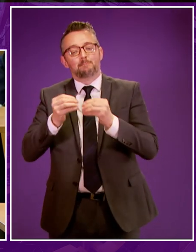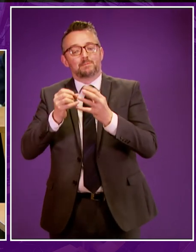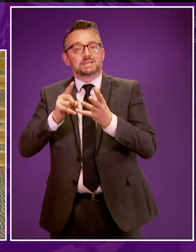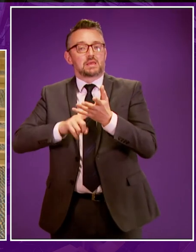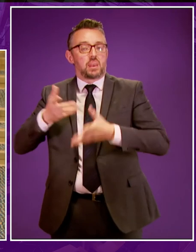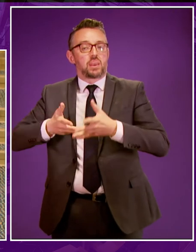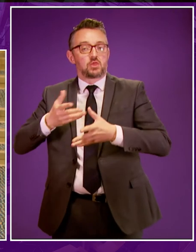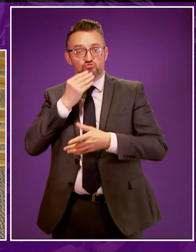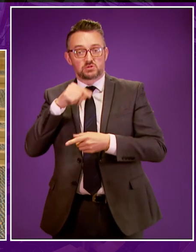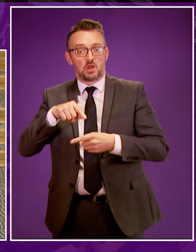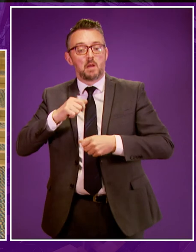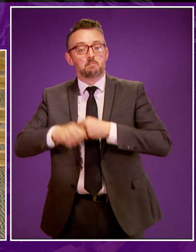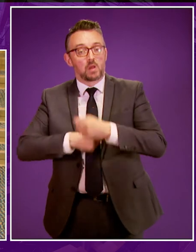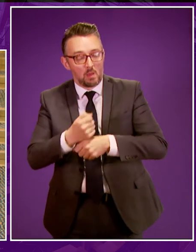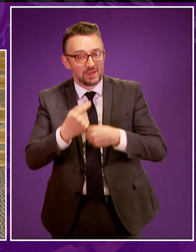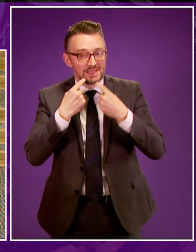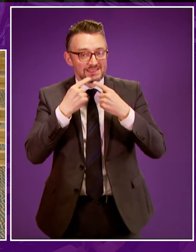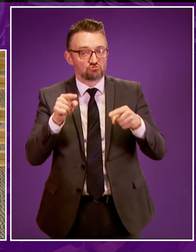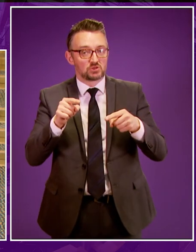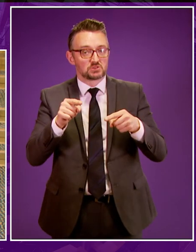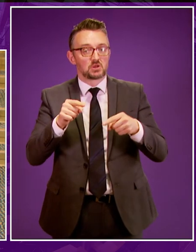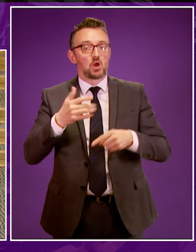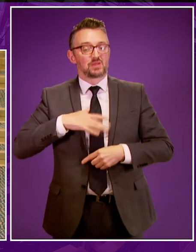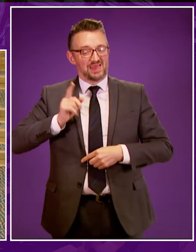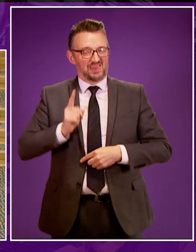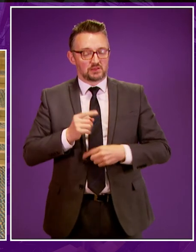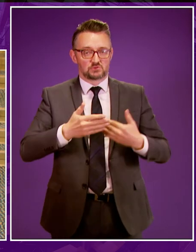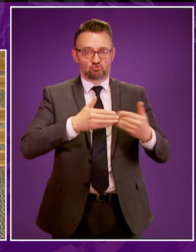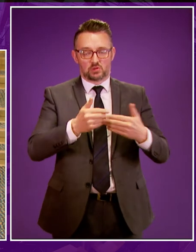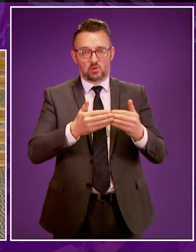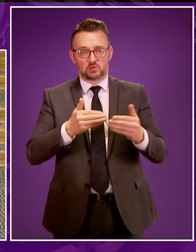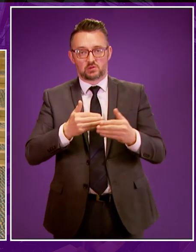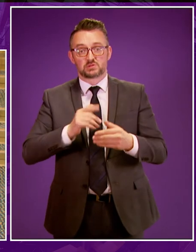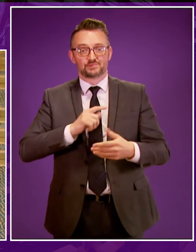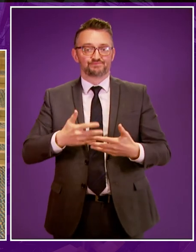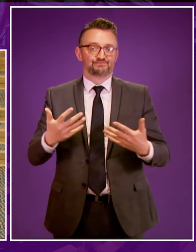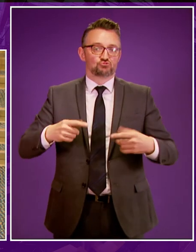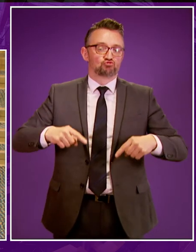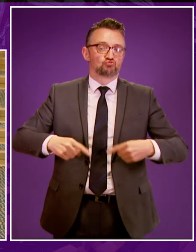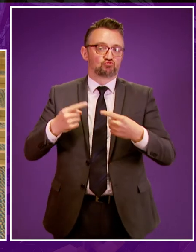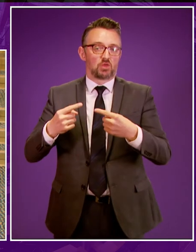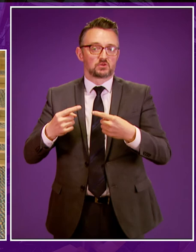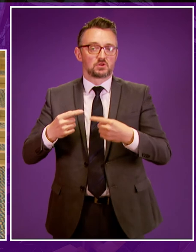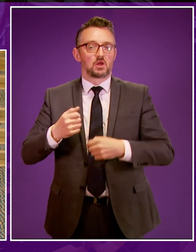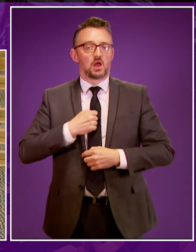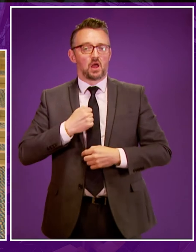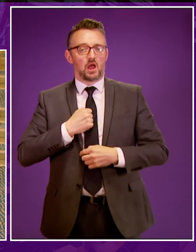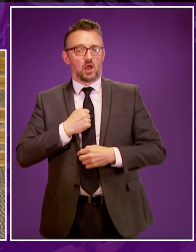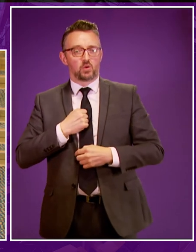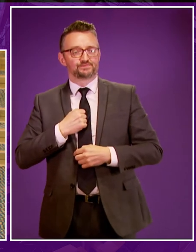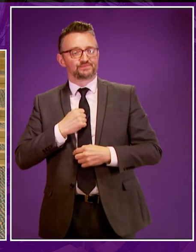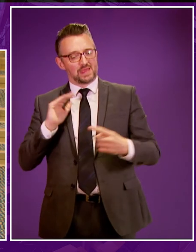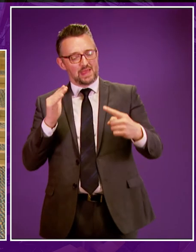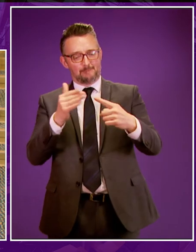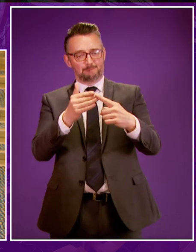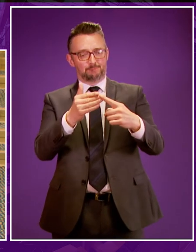becoming teachers are addressed as part of our challenge as part of our approach to widening